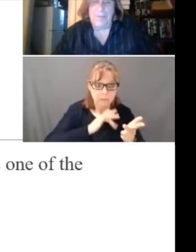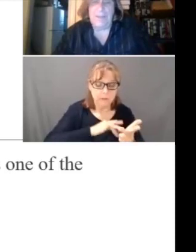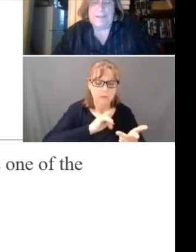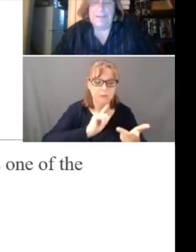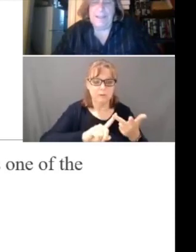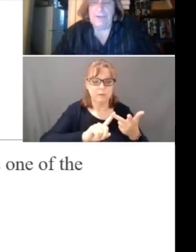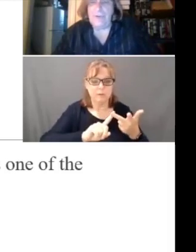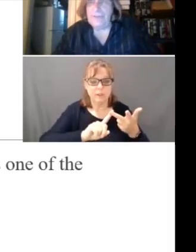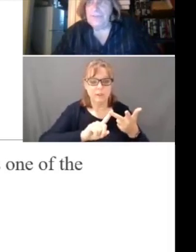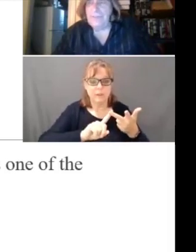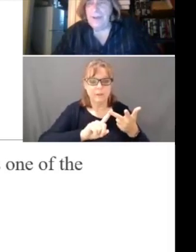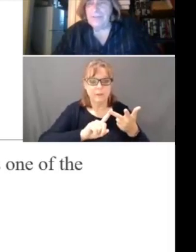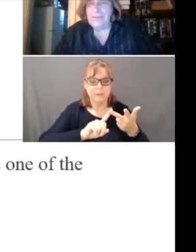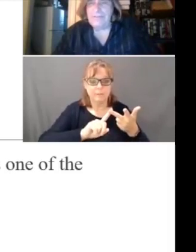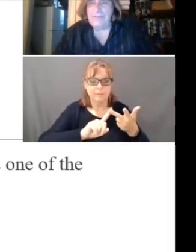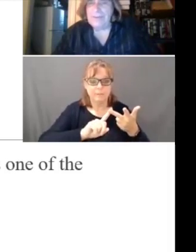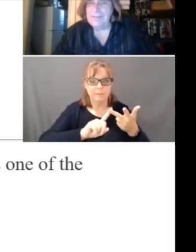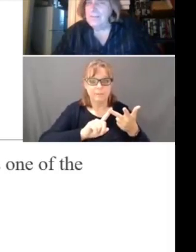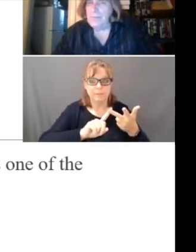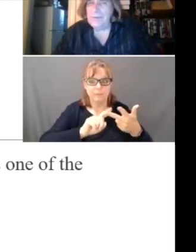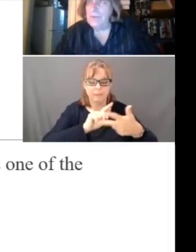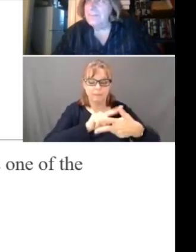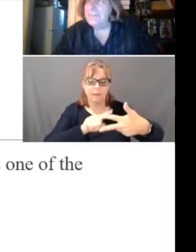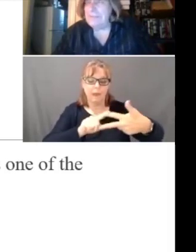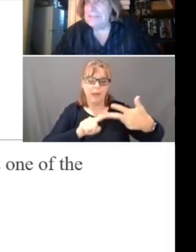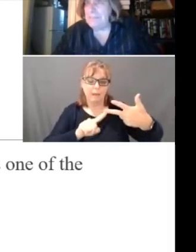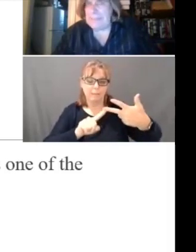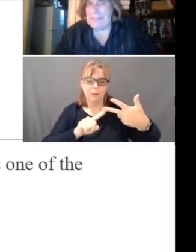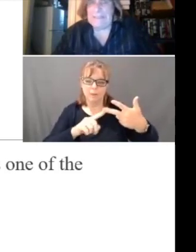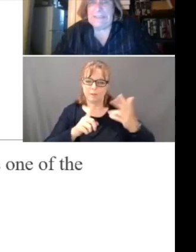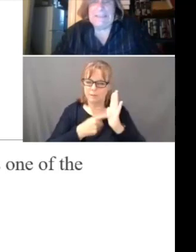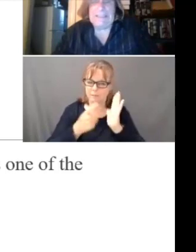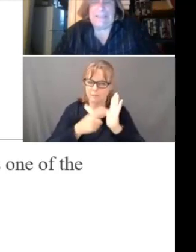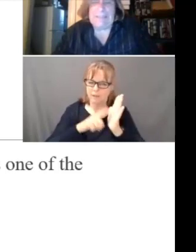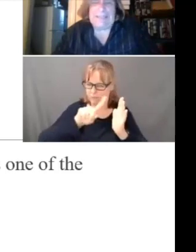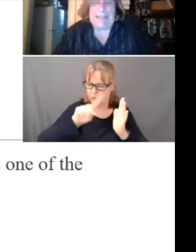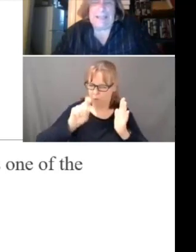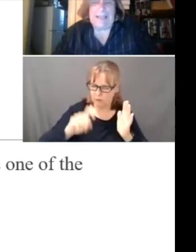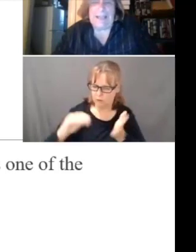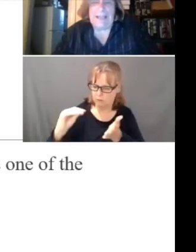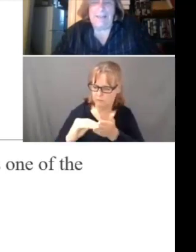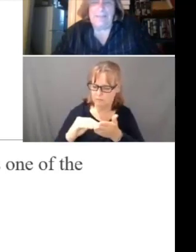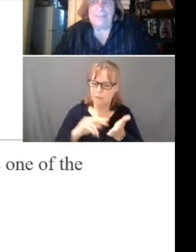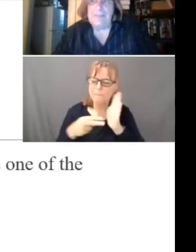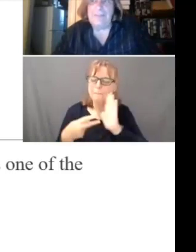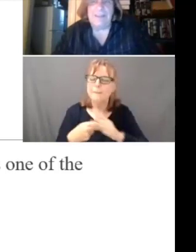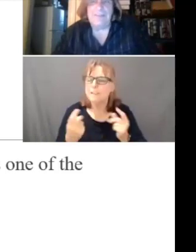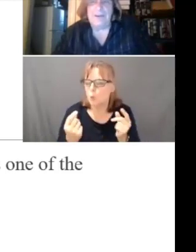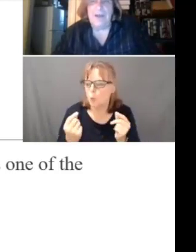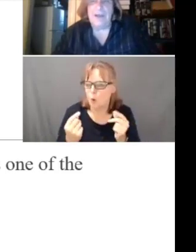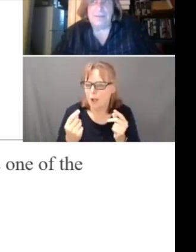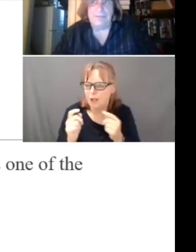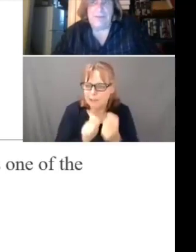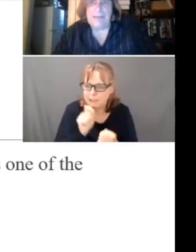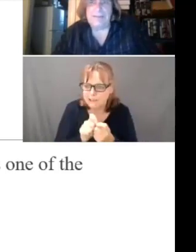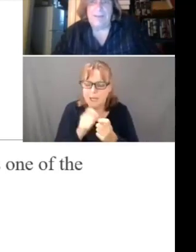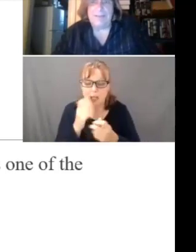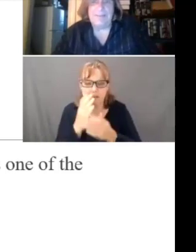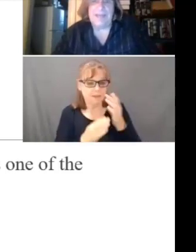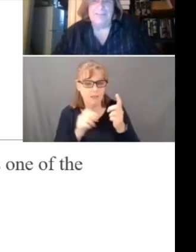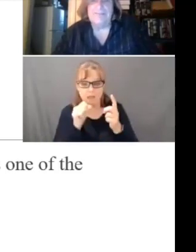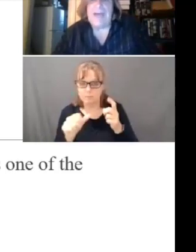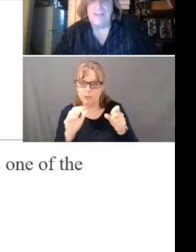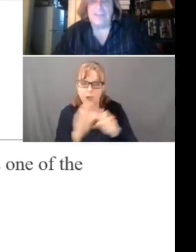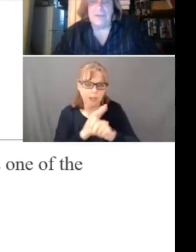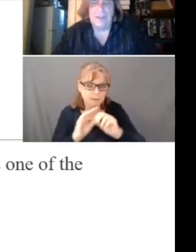harm. I put question marks on that for myself. What does that really mean? I mean, some of these things are not defined to